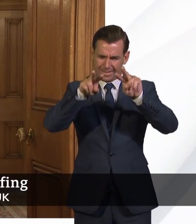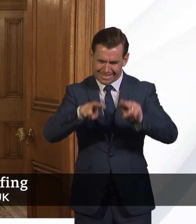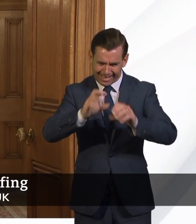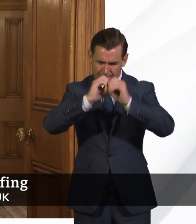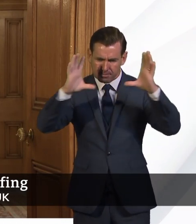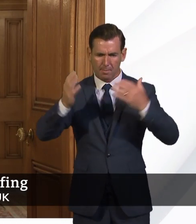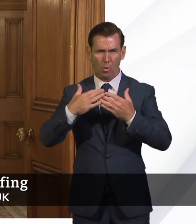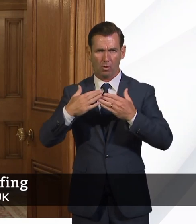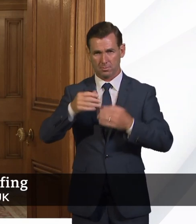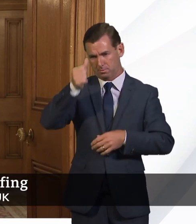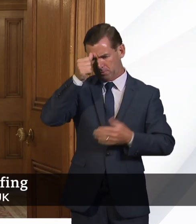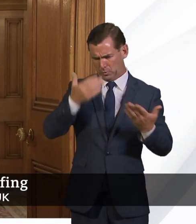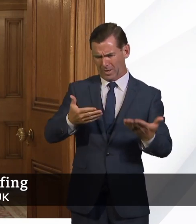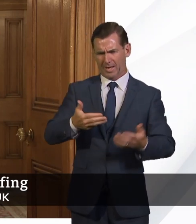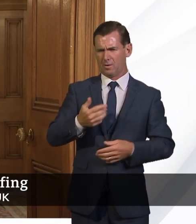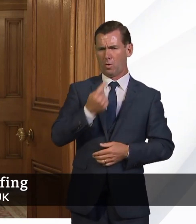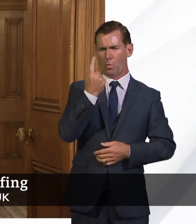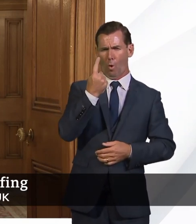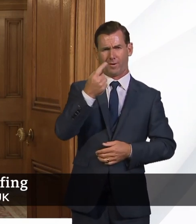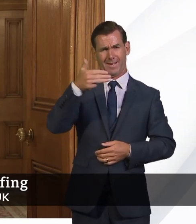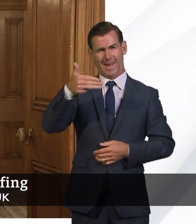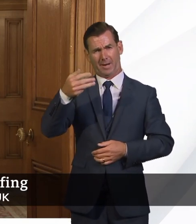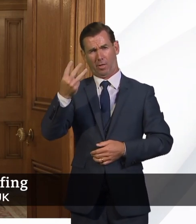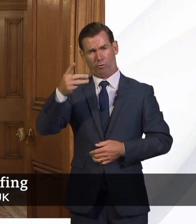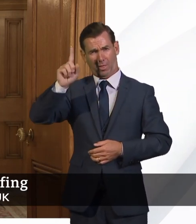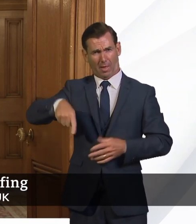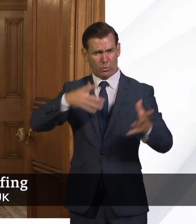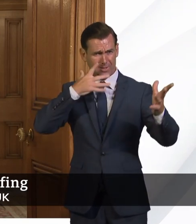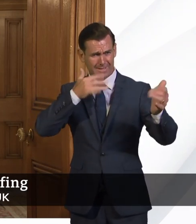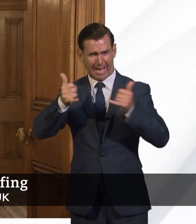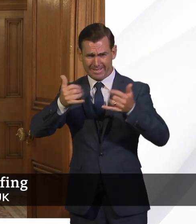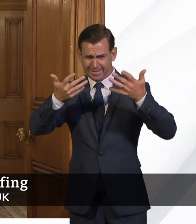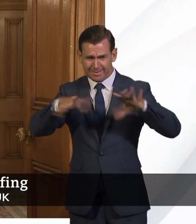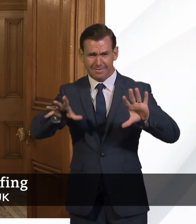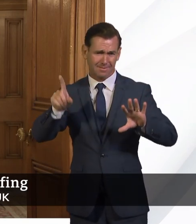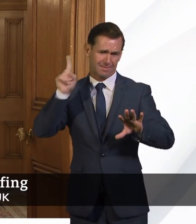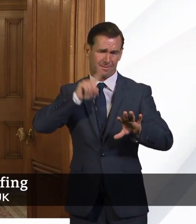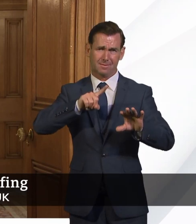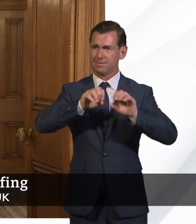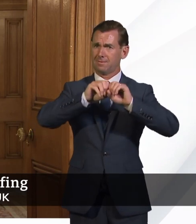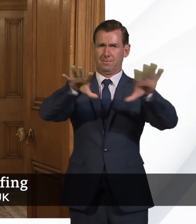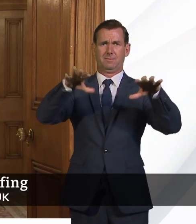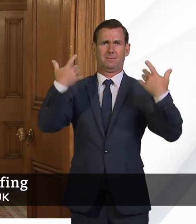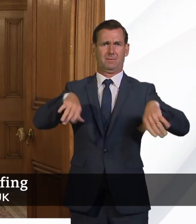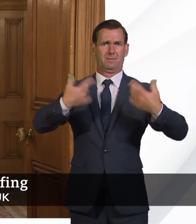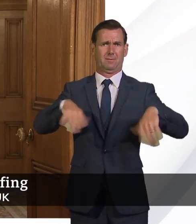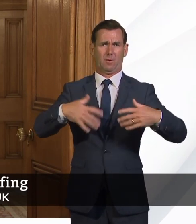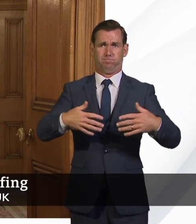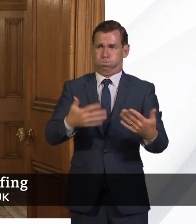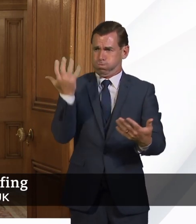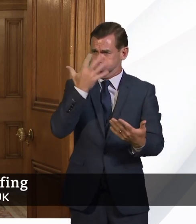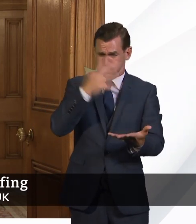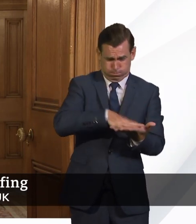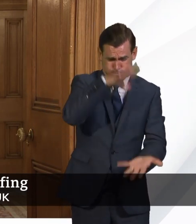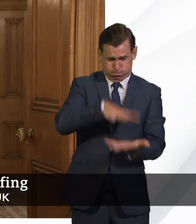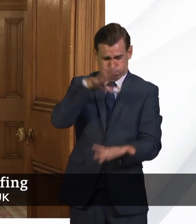193,000 plus tests done or sent out. So we've got a large number of tests being produced. And that